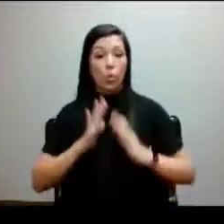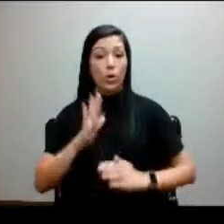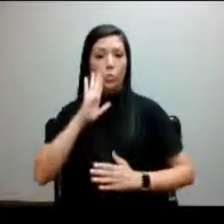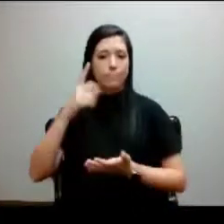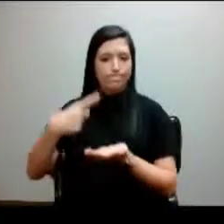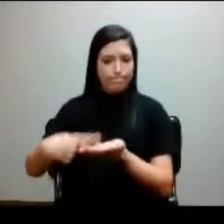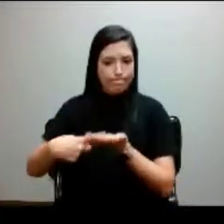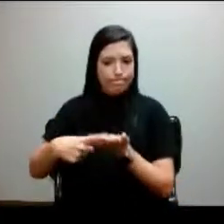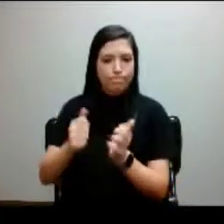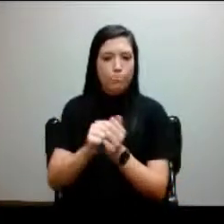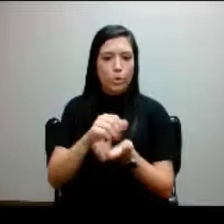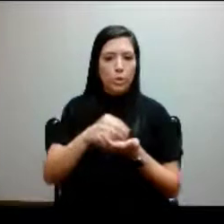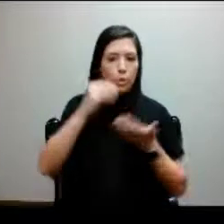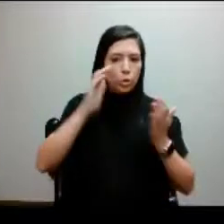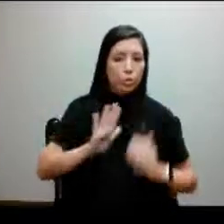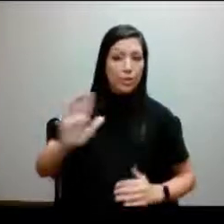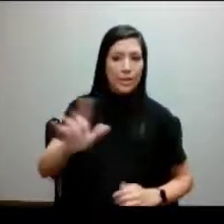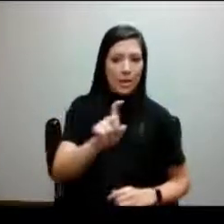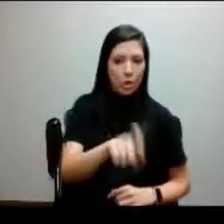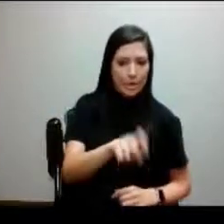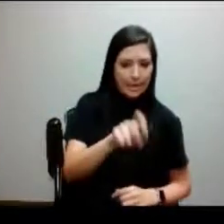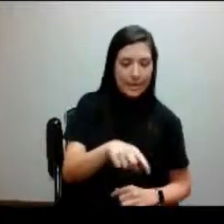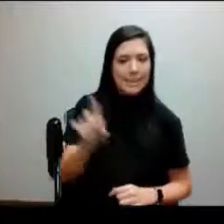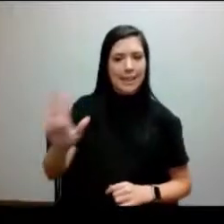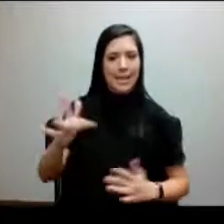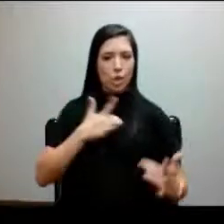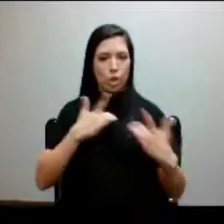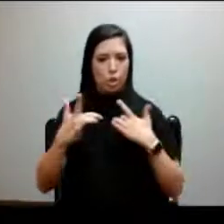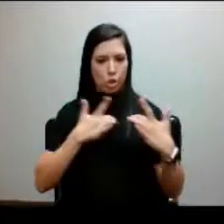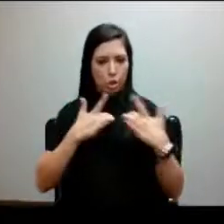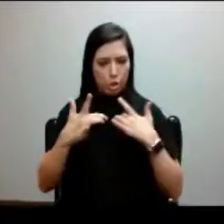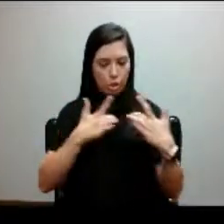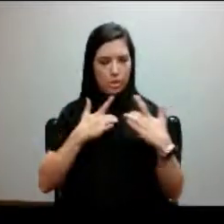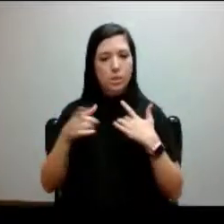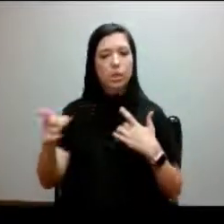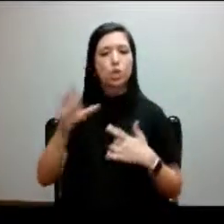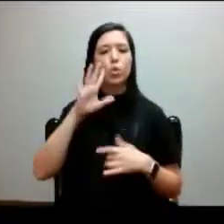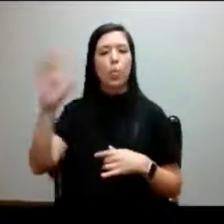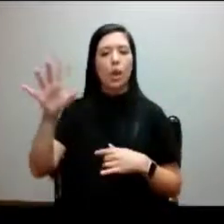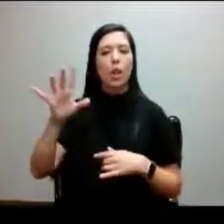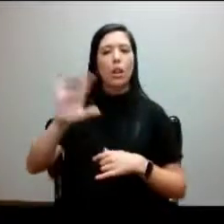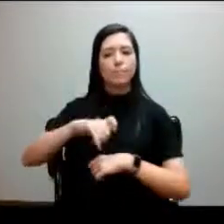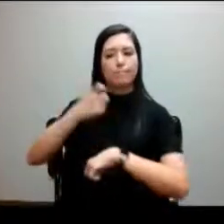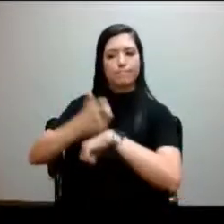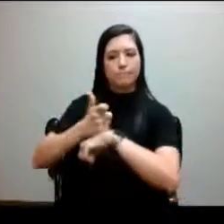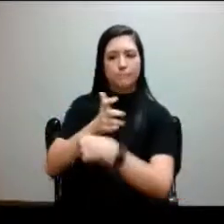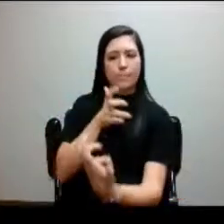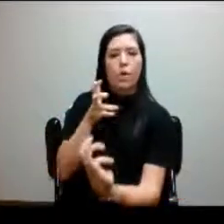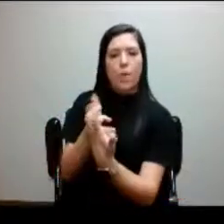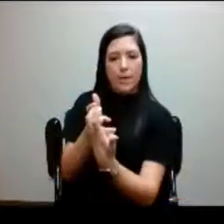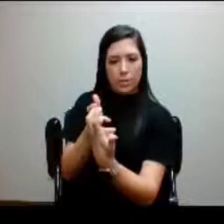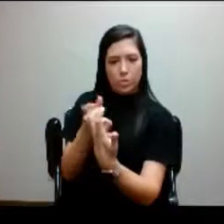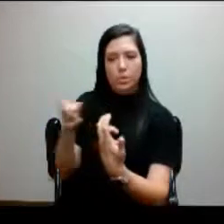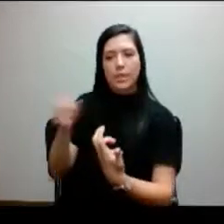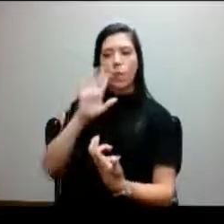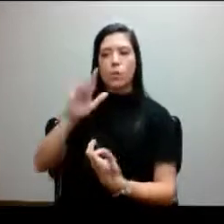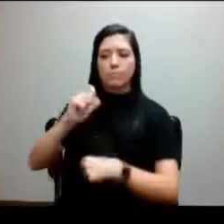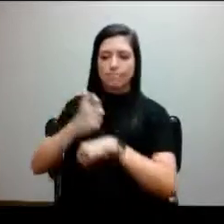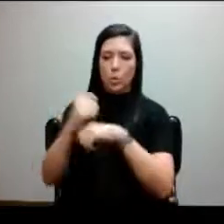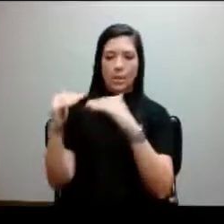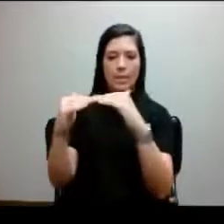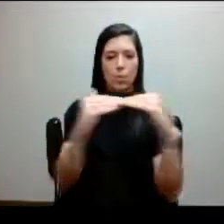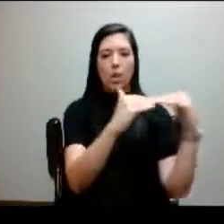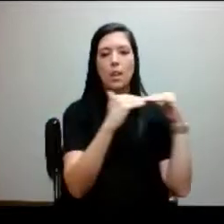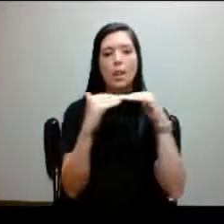the student what their needs are, what their concerns are, and then she will place accommodations with the student that will put them on a level playing field.